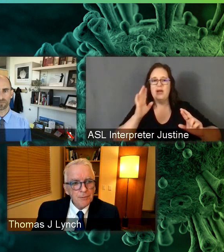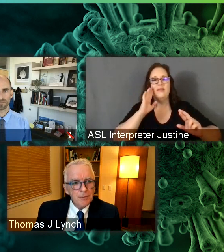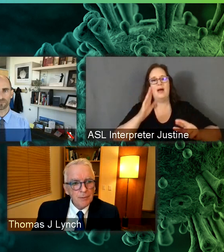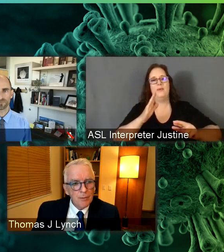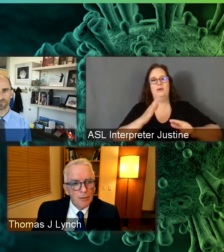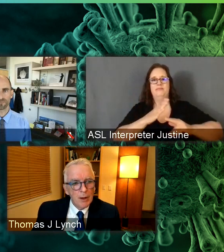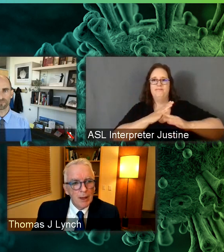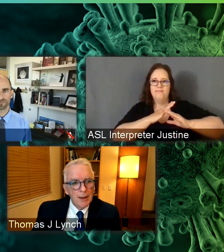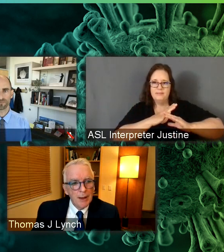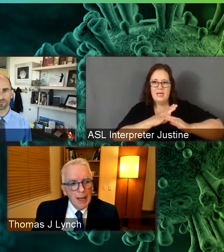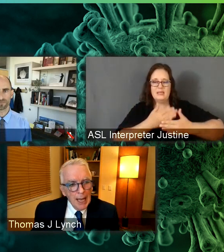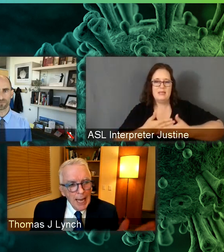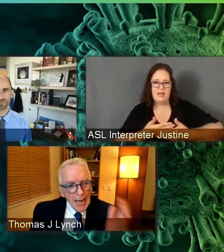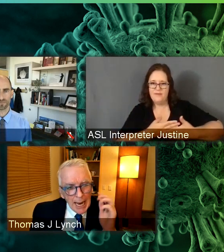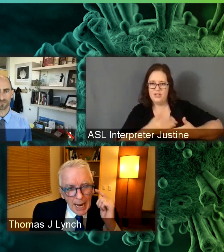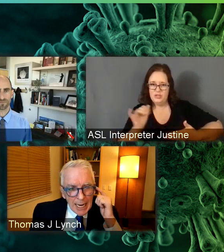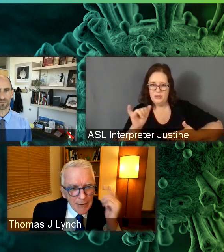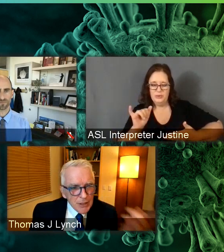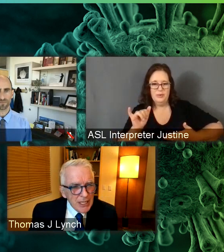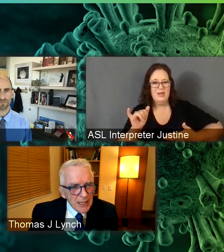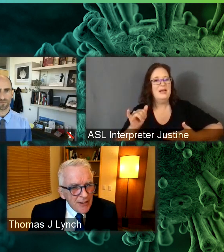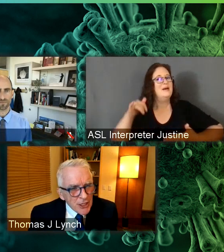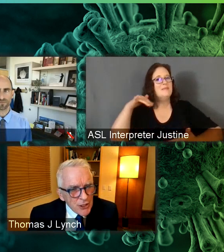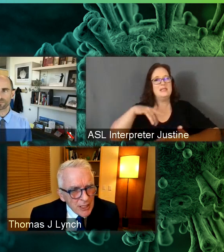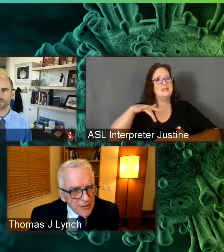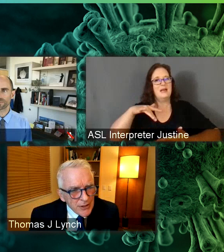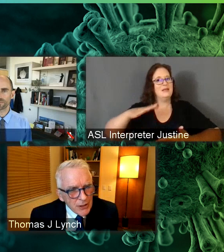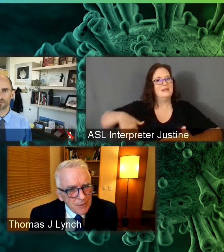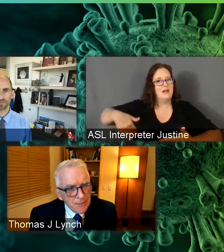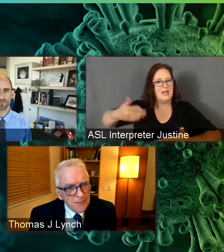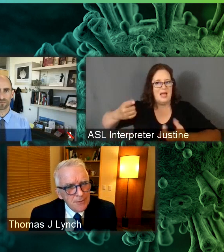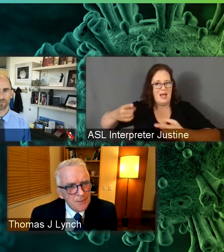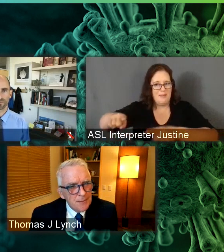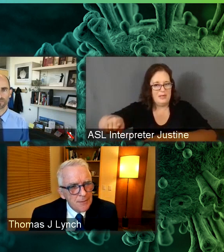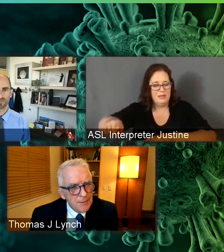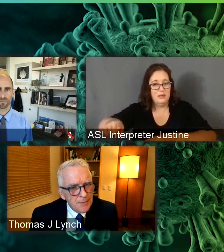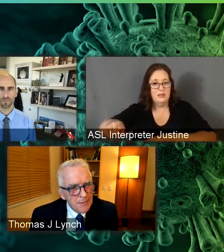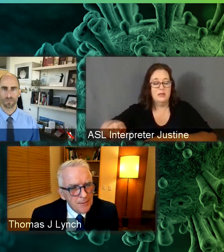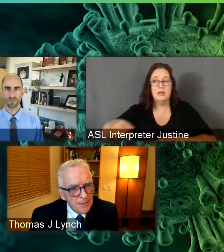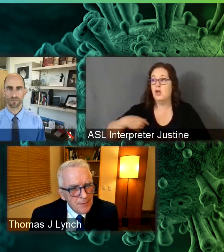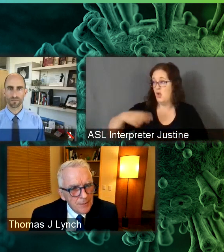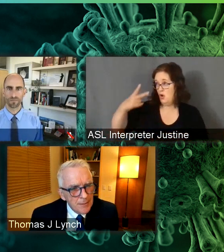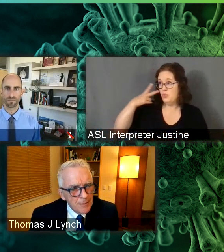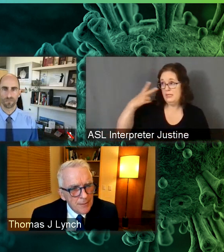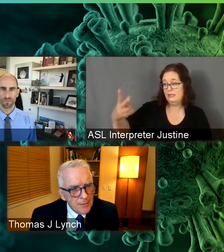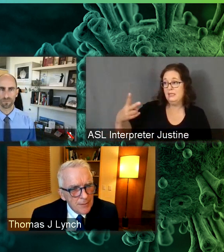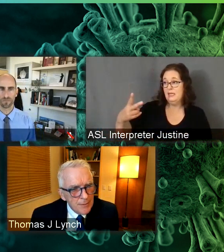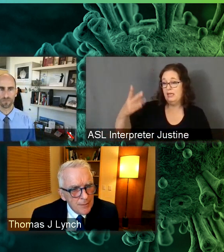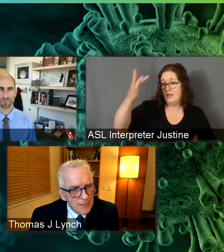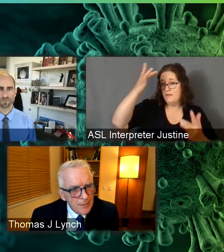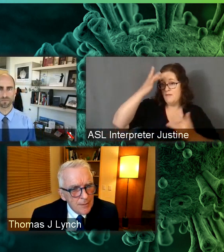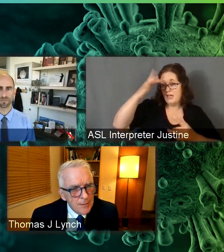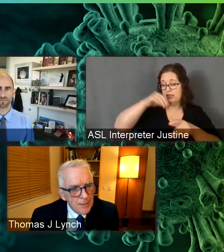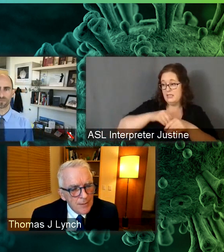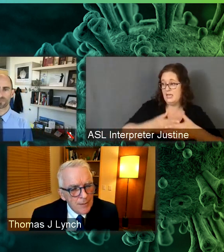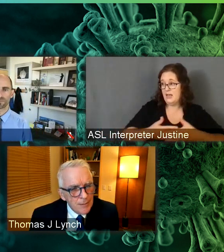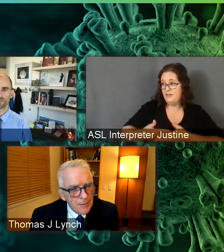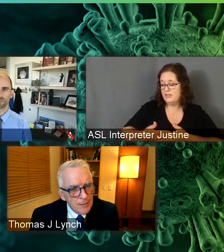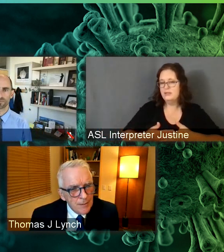just don't think that those studies have yet been done. And have we seen infections in infants? We have seen infections in infants.